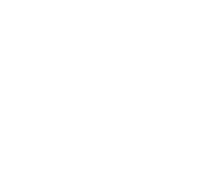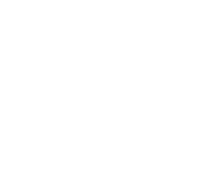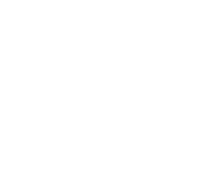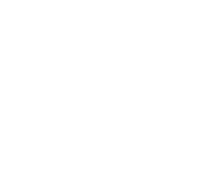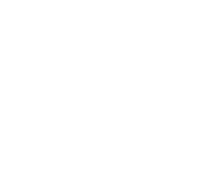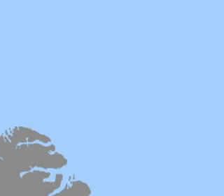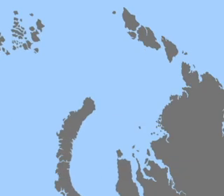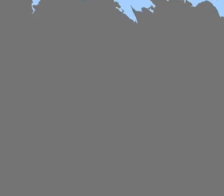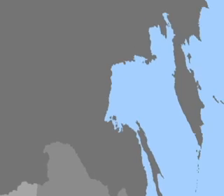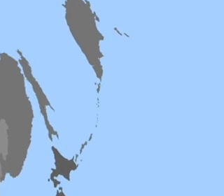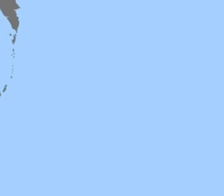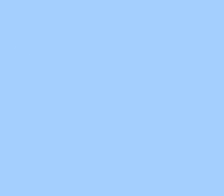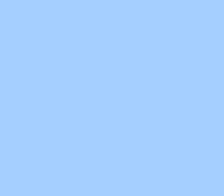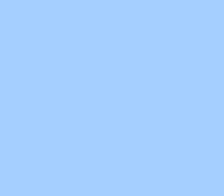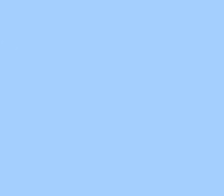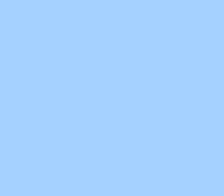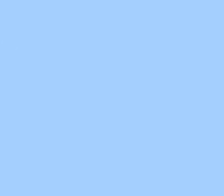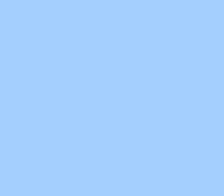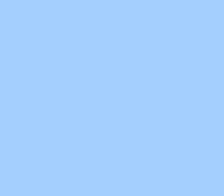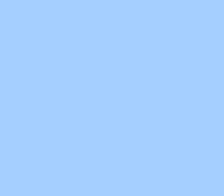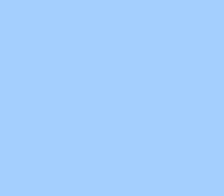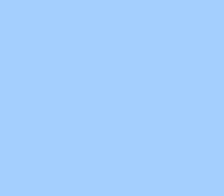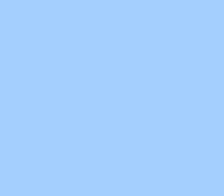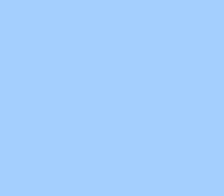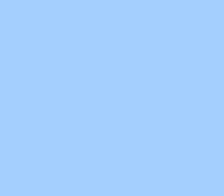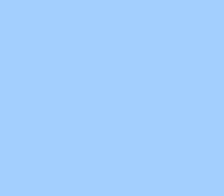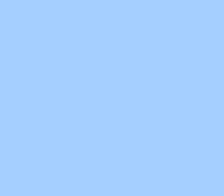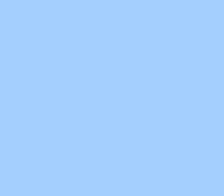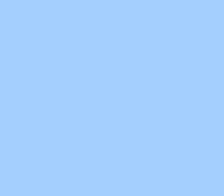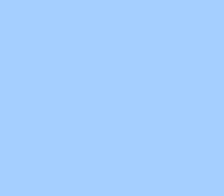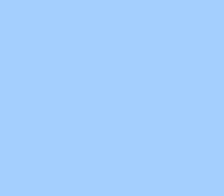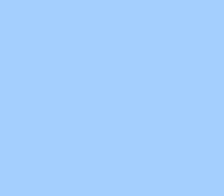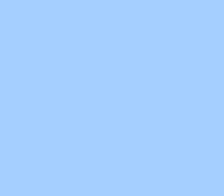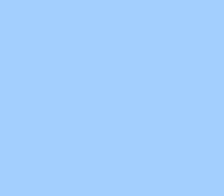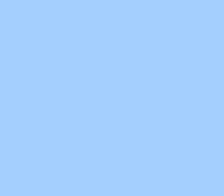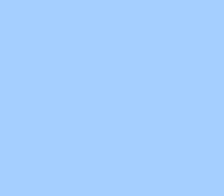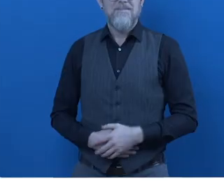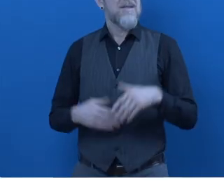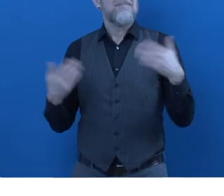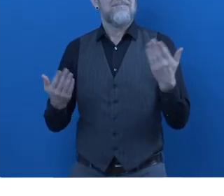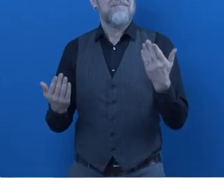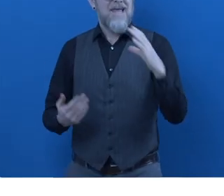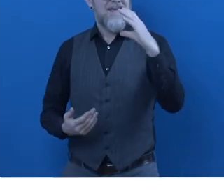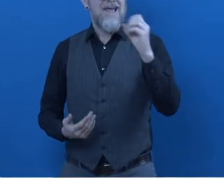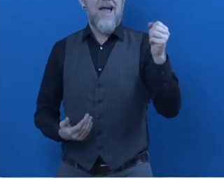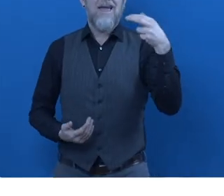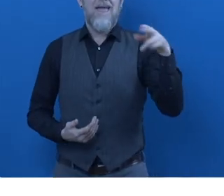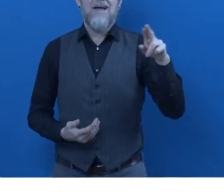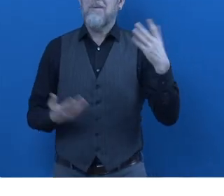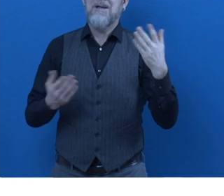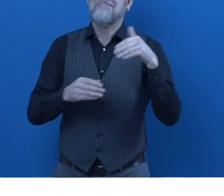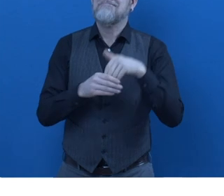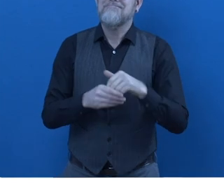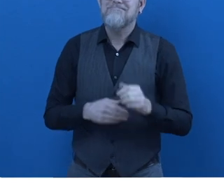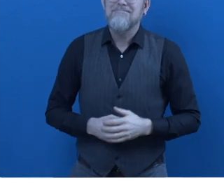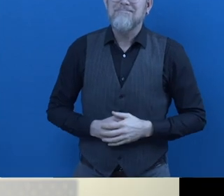Career Development and Job Matching Support for Graduates with Disabilities. What is CARRIER about? Walter